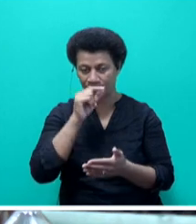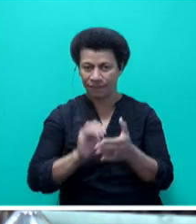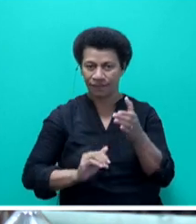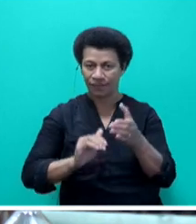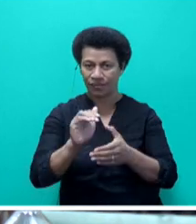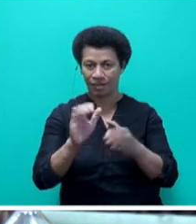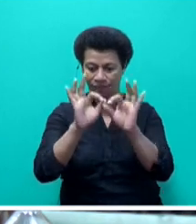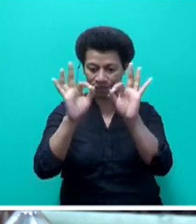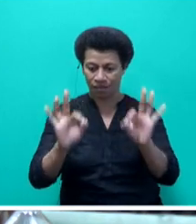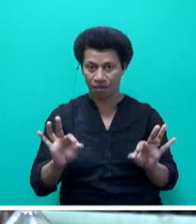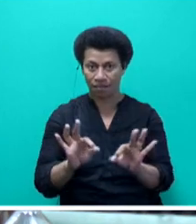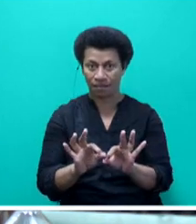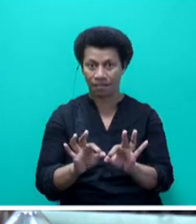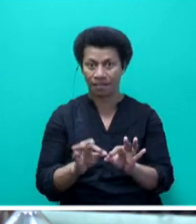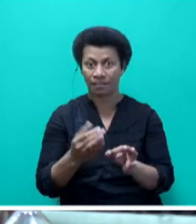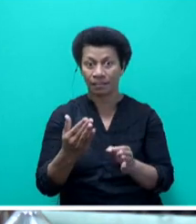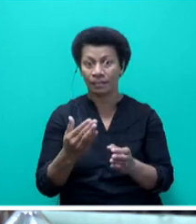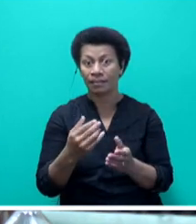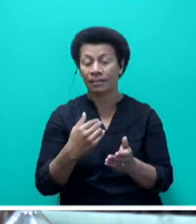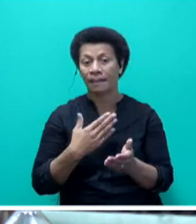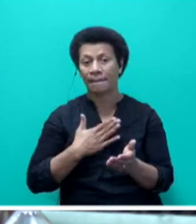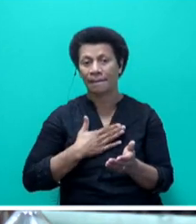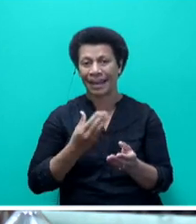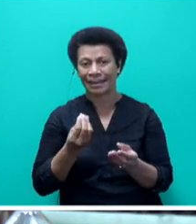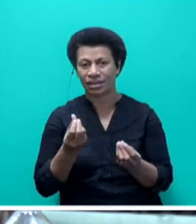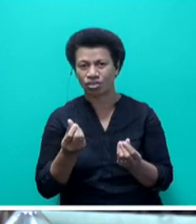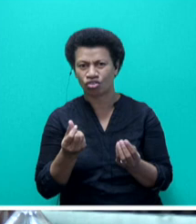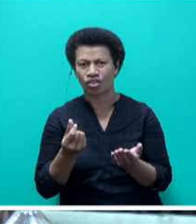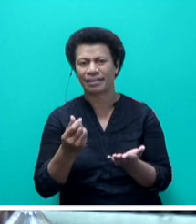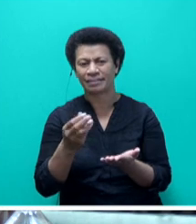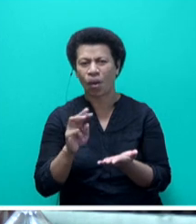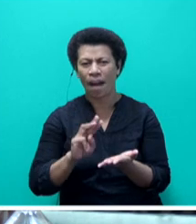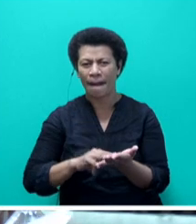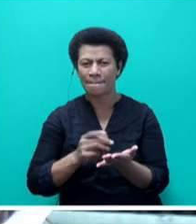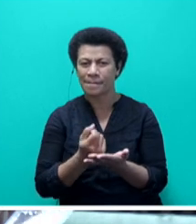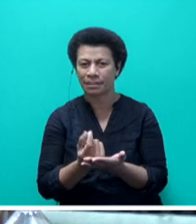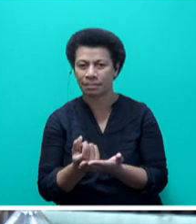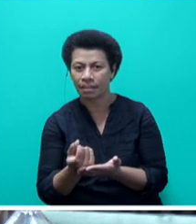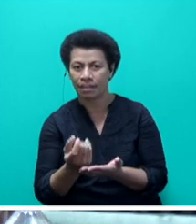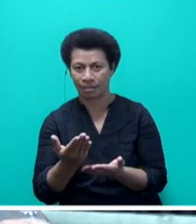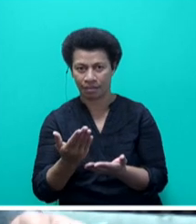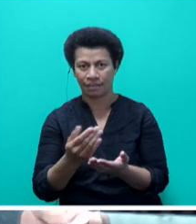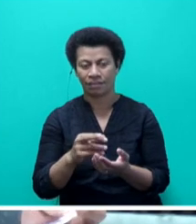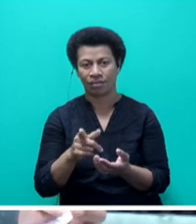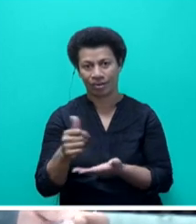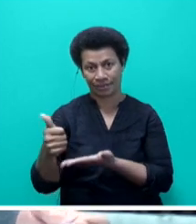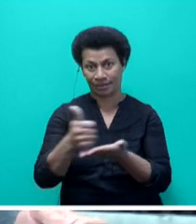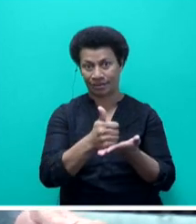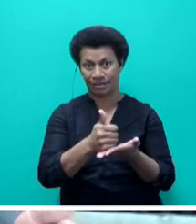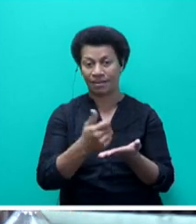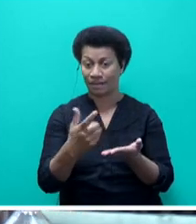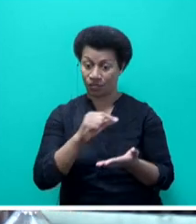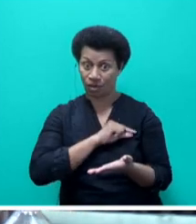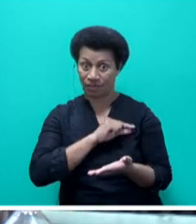manual form that calls for MyCash and M-PESA account details to receive assistance. As these students already qualify for transportation